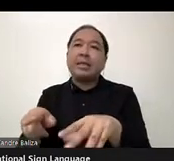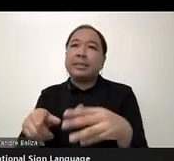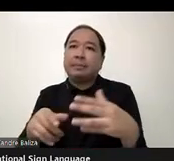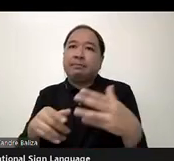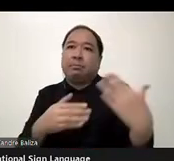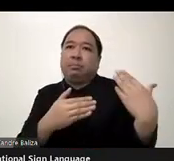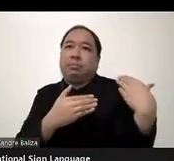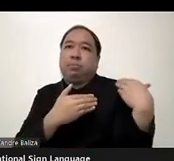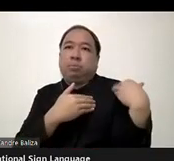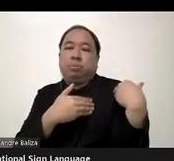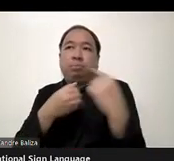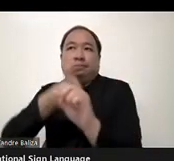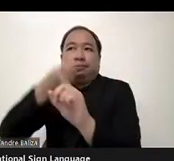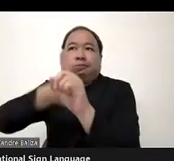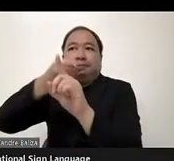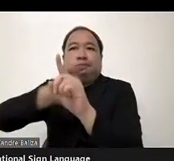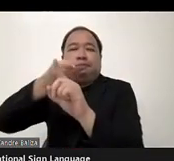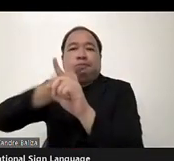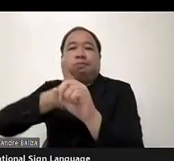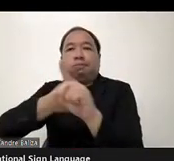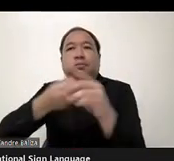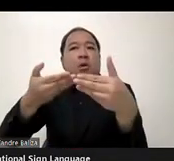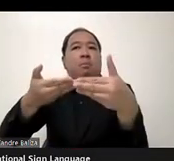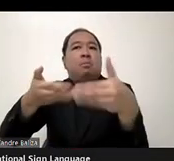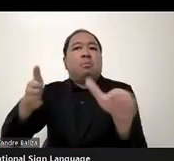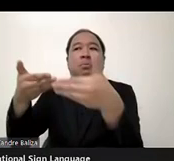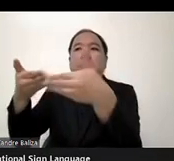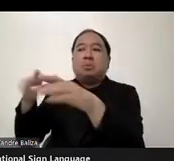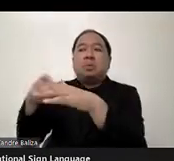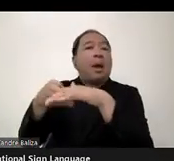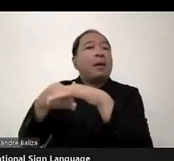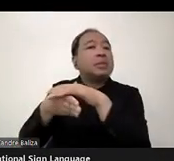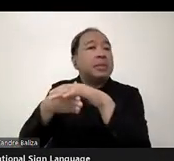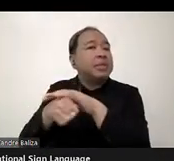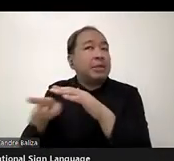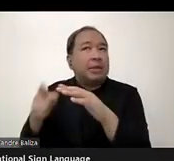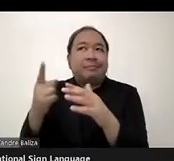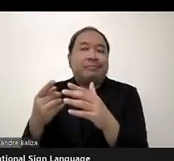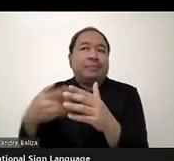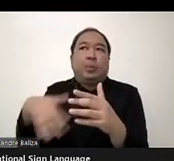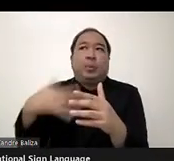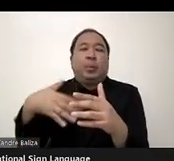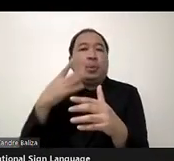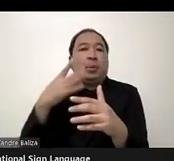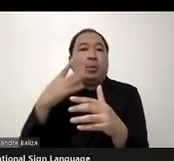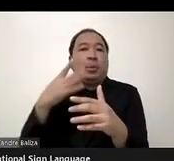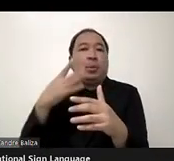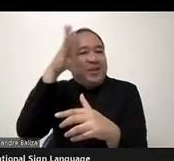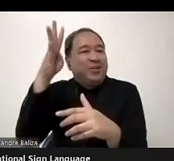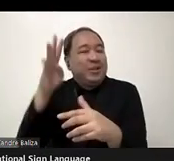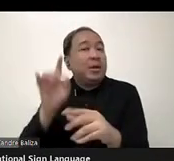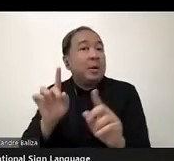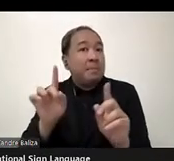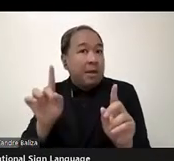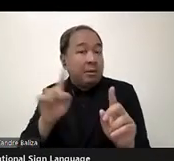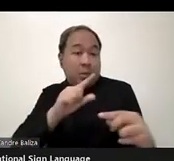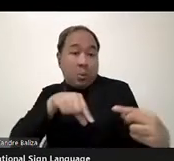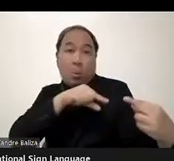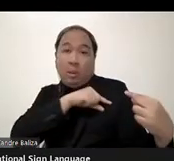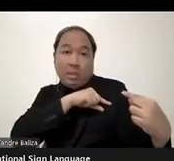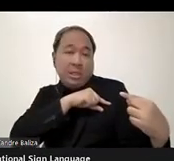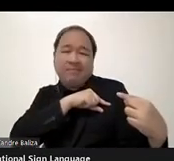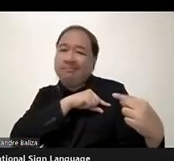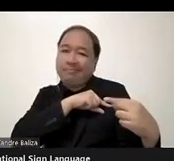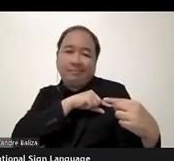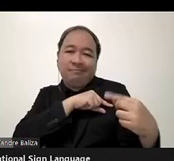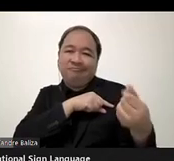forward in some innovation, isn't it? But again, it's often not quality checked. So